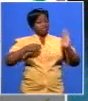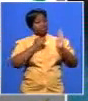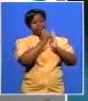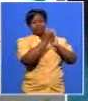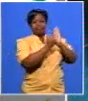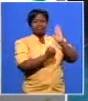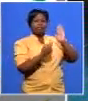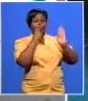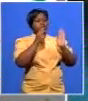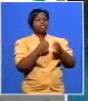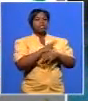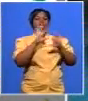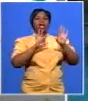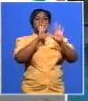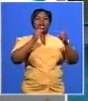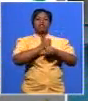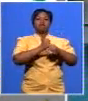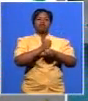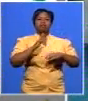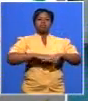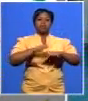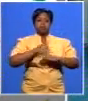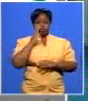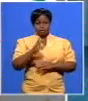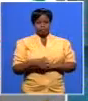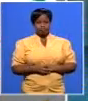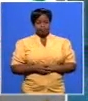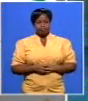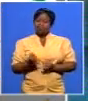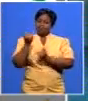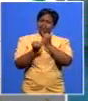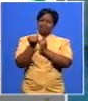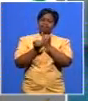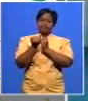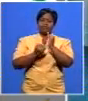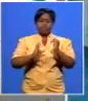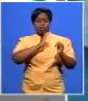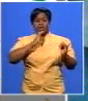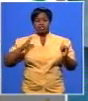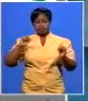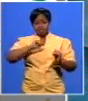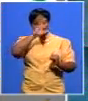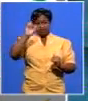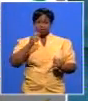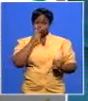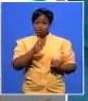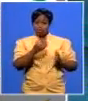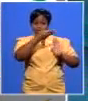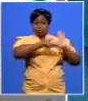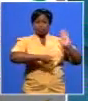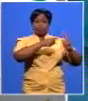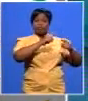if you look at a race for councils on our graphic and that's also what would be on our viewers screens the ANC with a